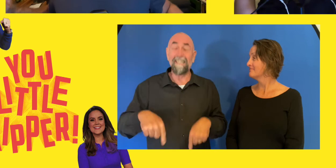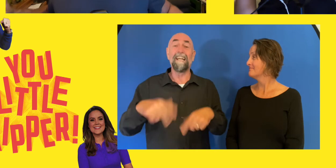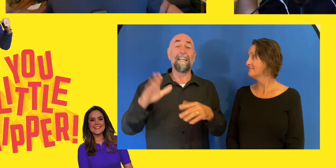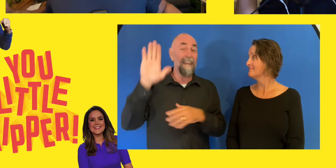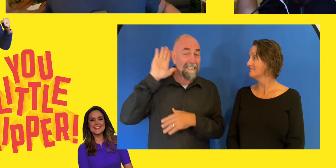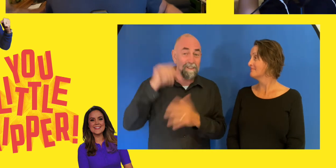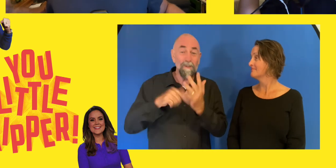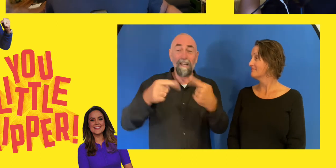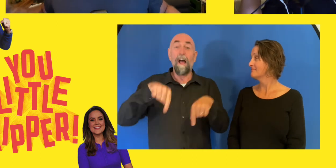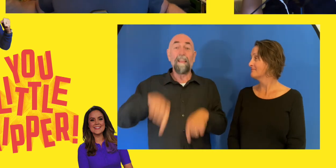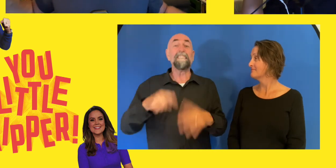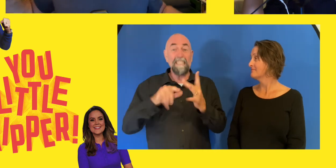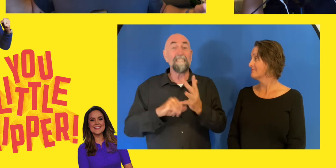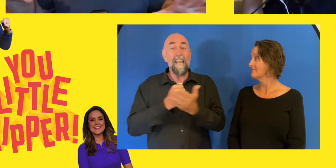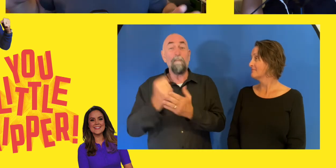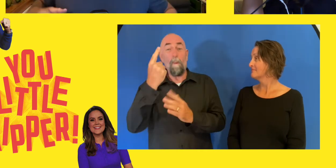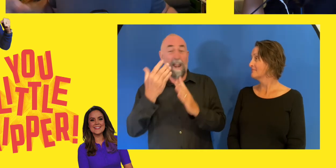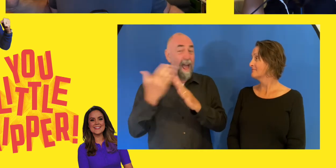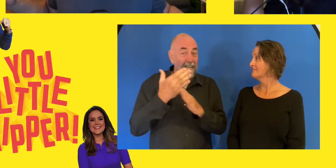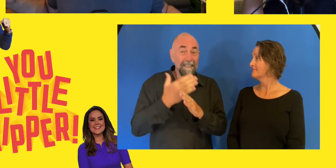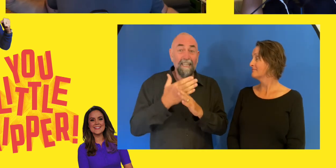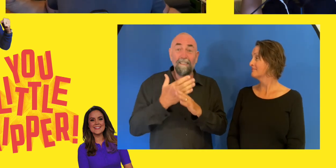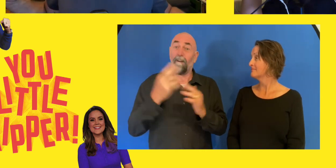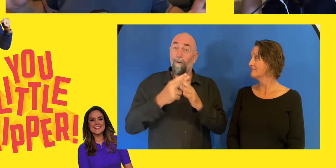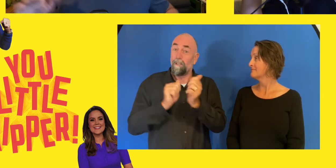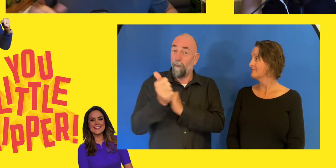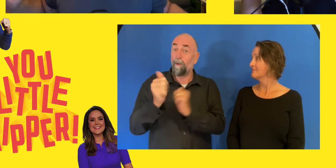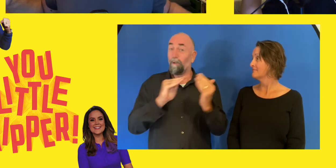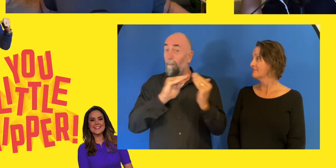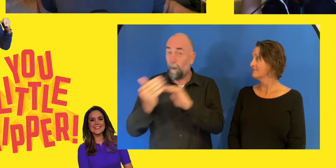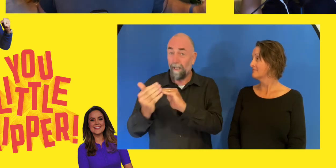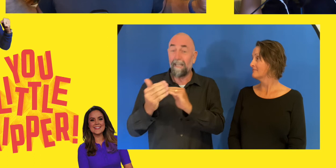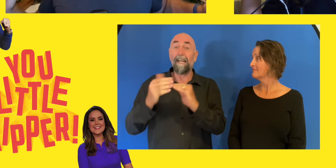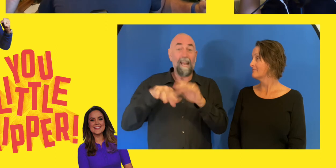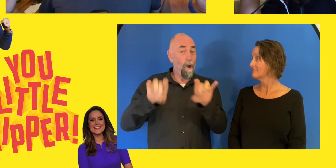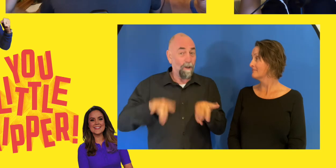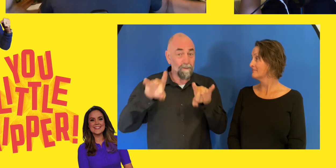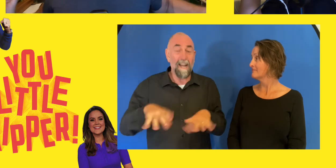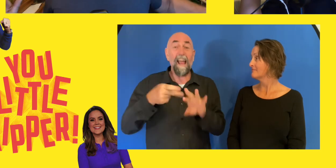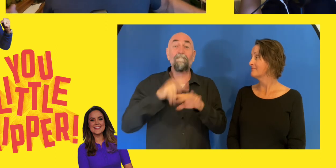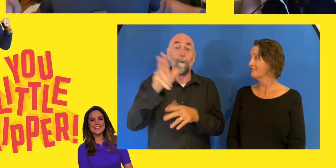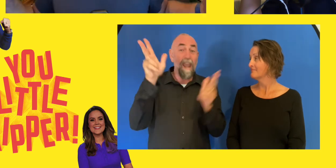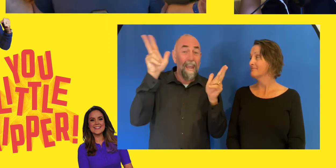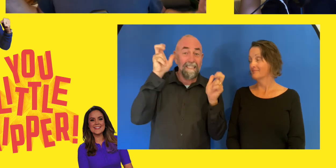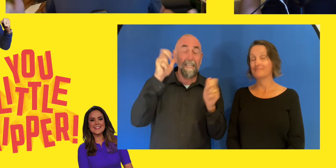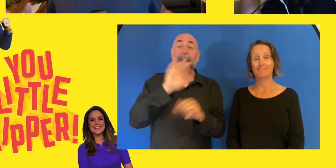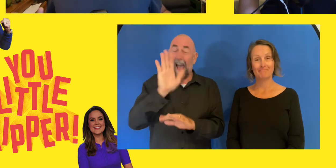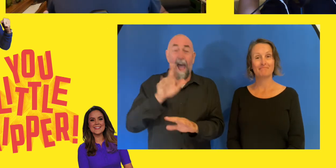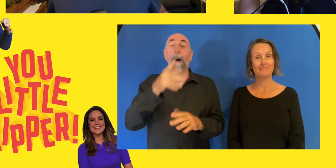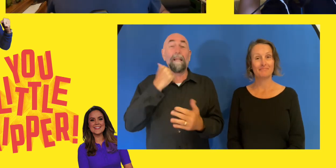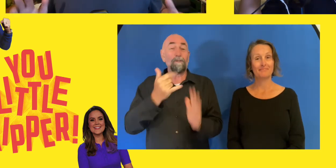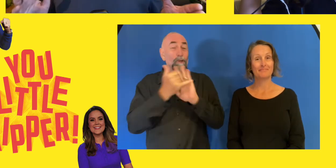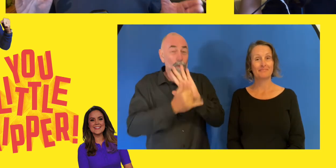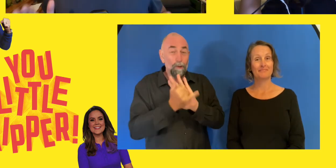Australian sports community has ever seen. So if you've just listened to this, don't just leave it there. Jump onto YouTube and search